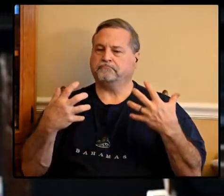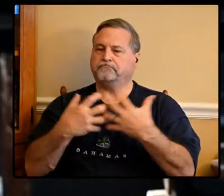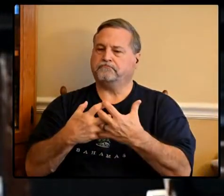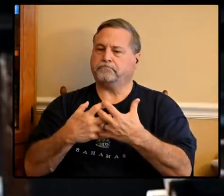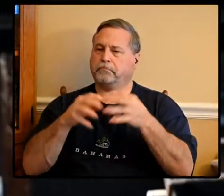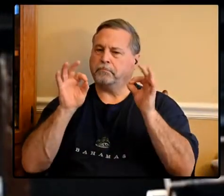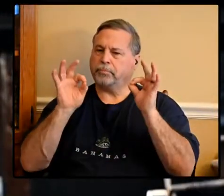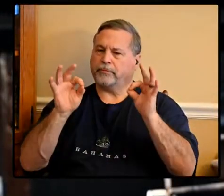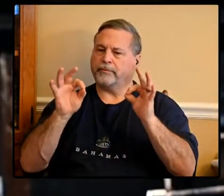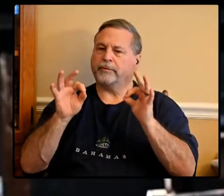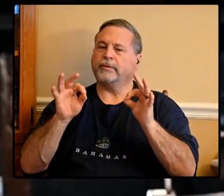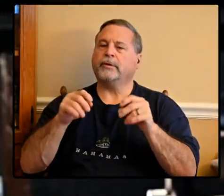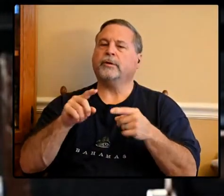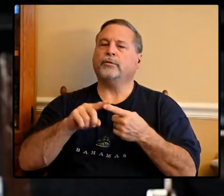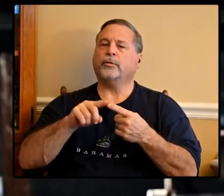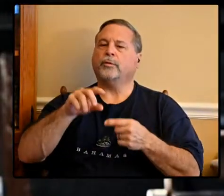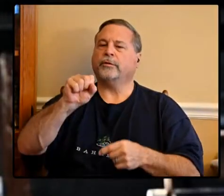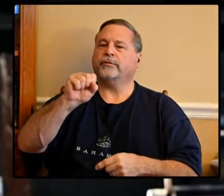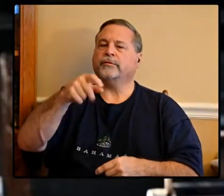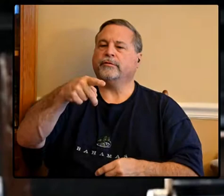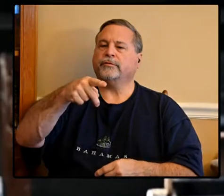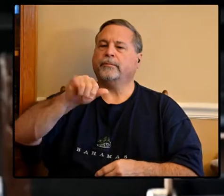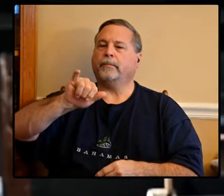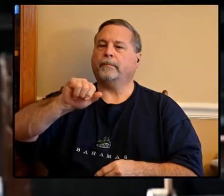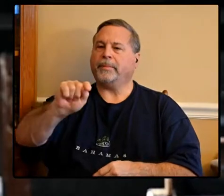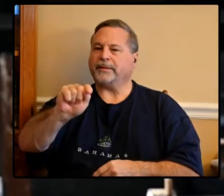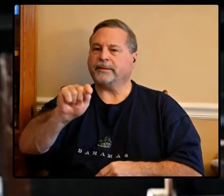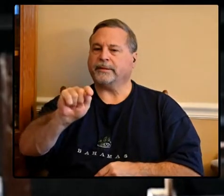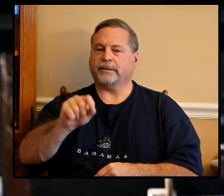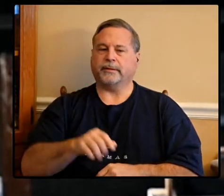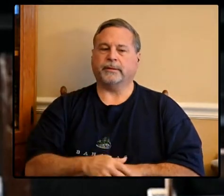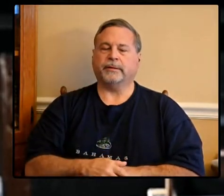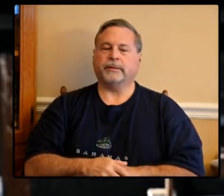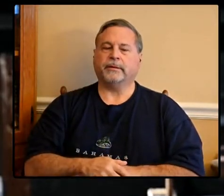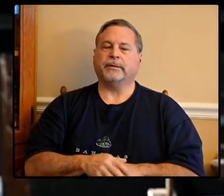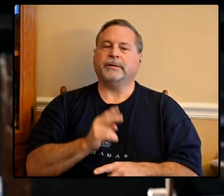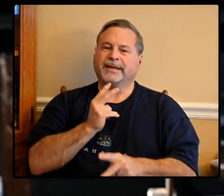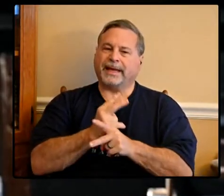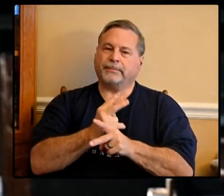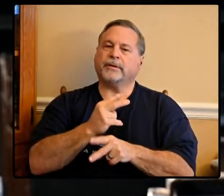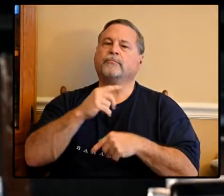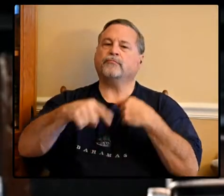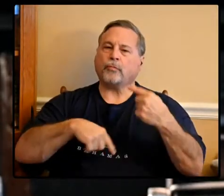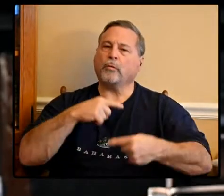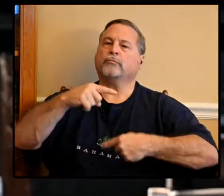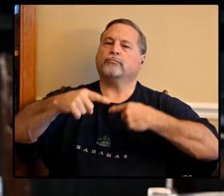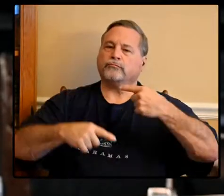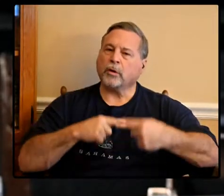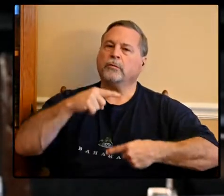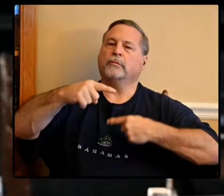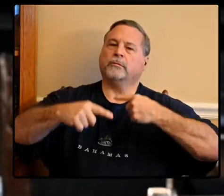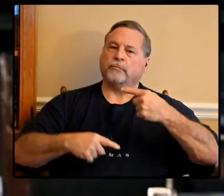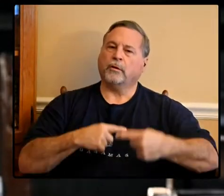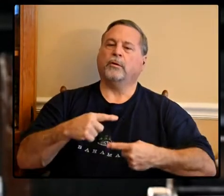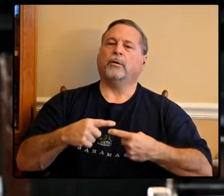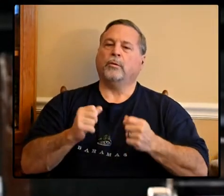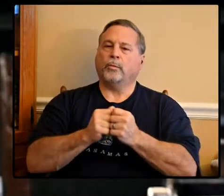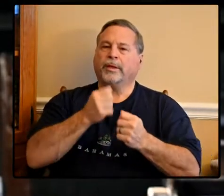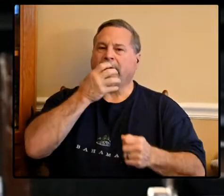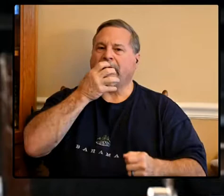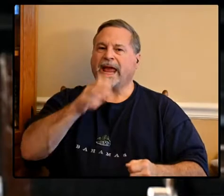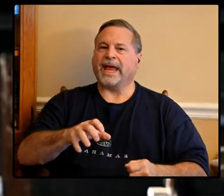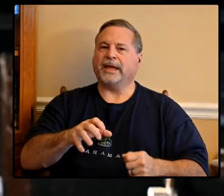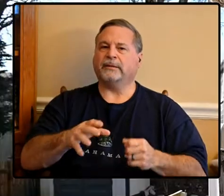and it just keeps rotating them with the heat on it